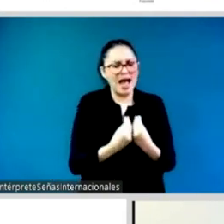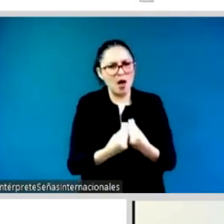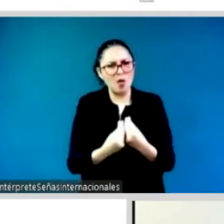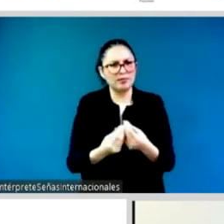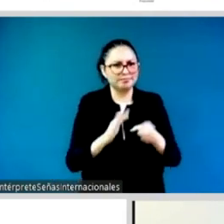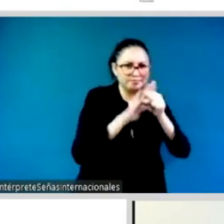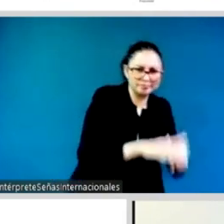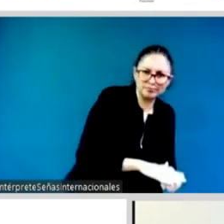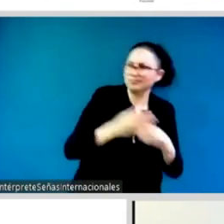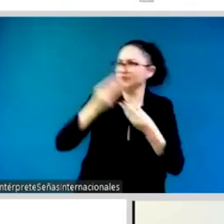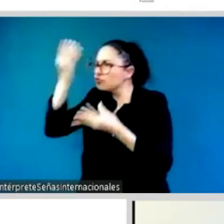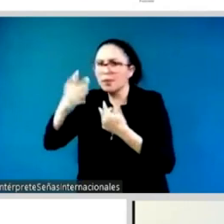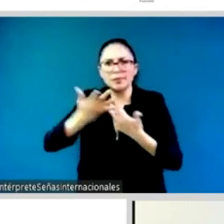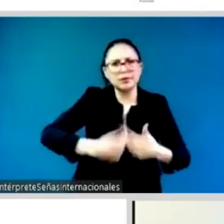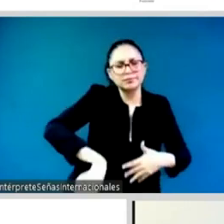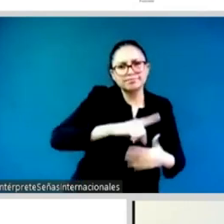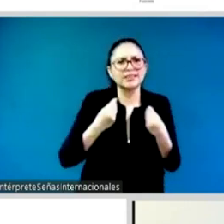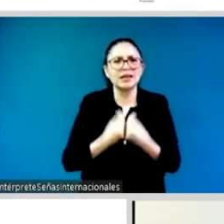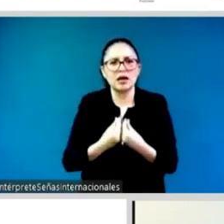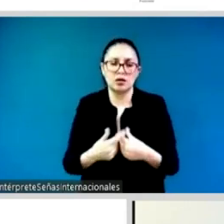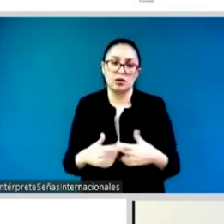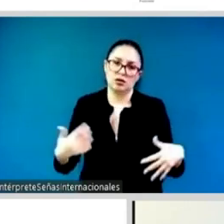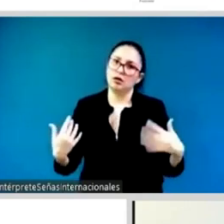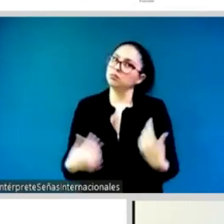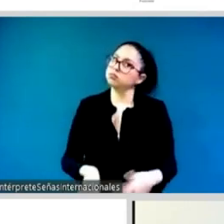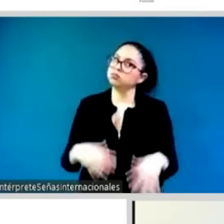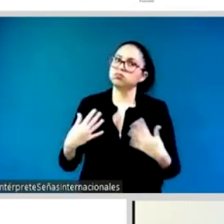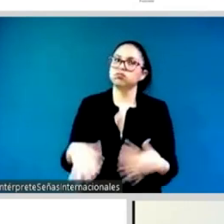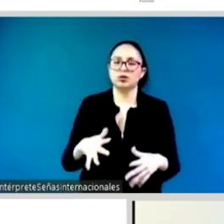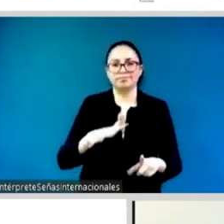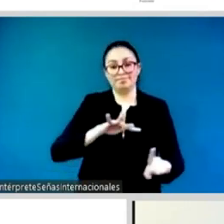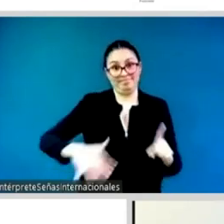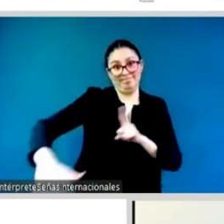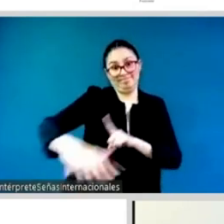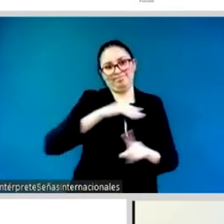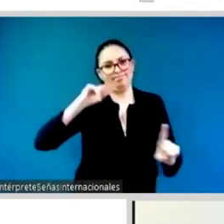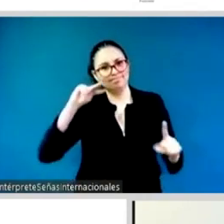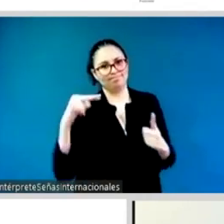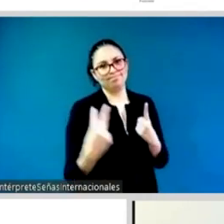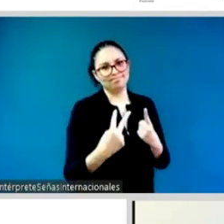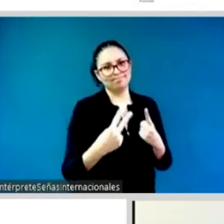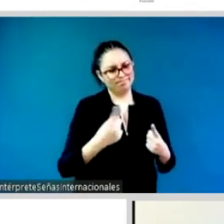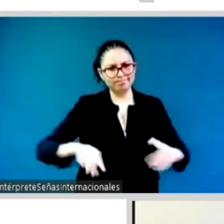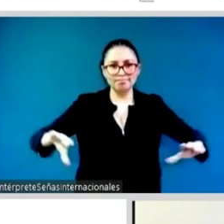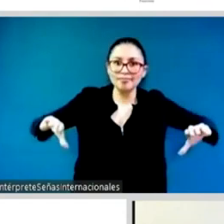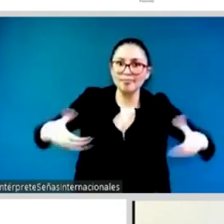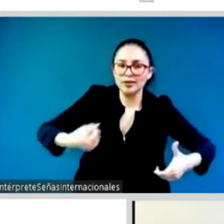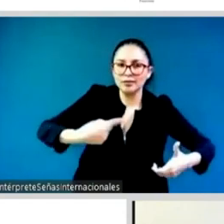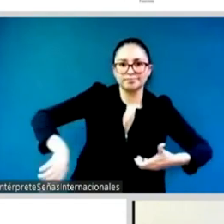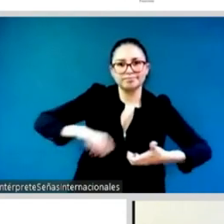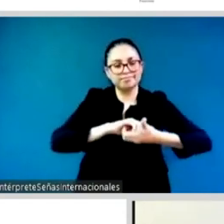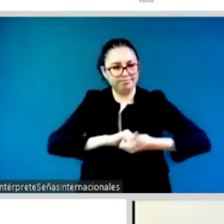the vision of the Action Coalition on Feminist Leadership and Movements is that, and I quote here, by